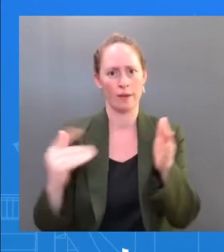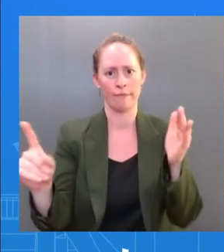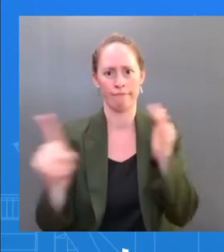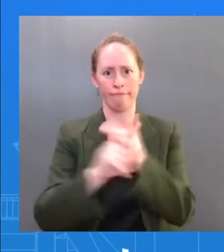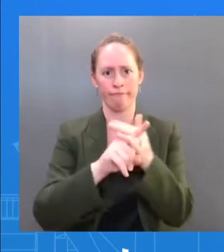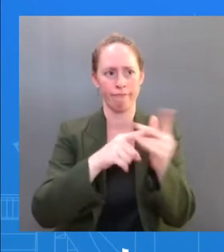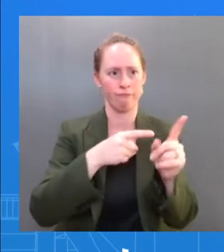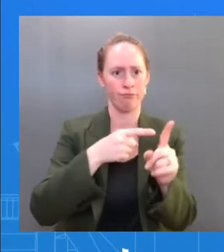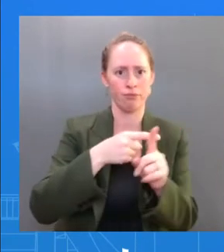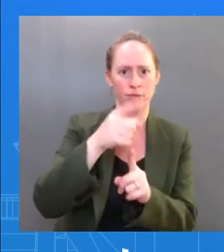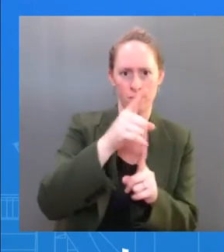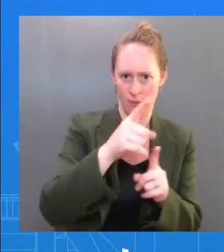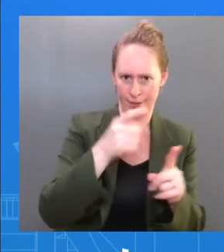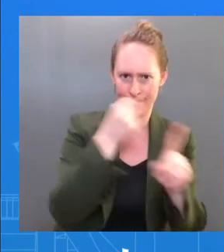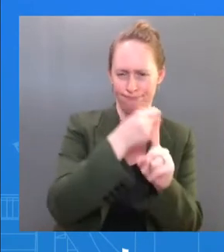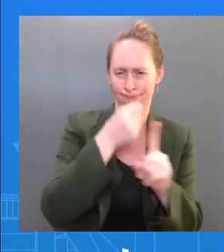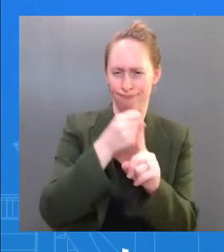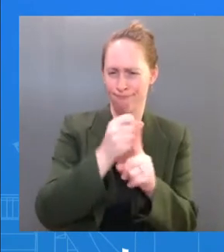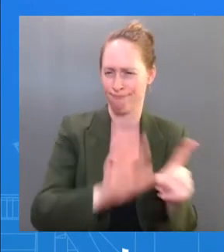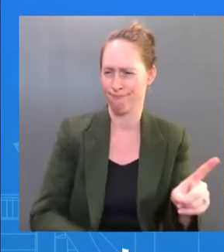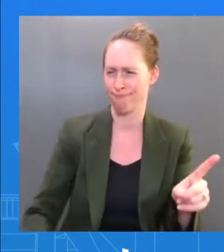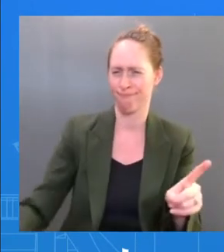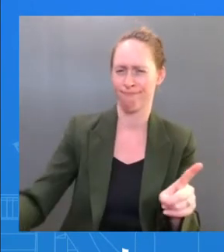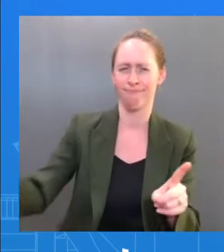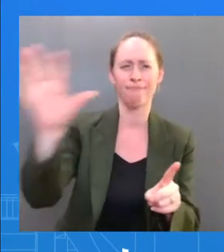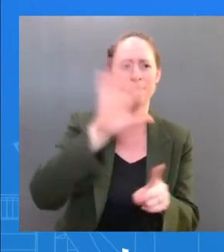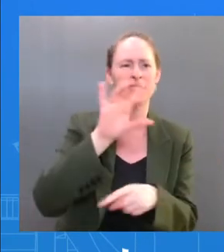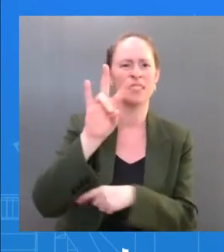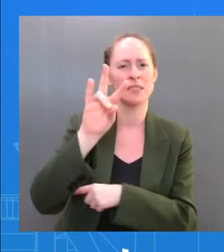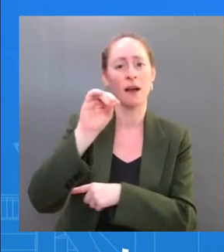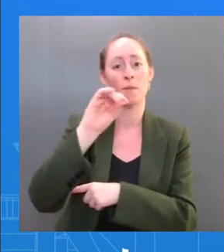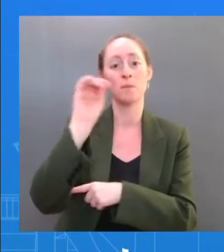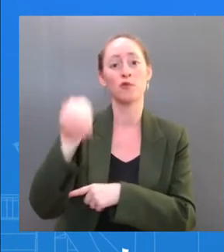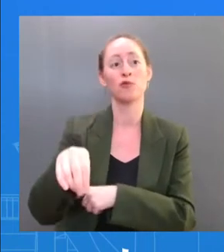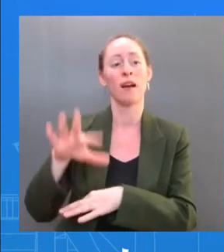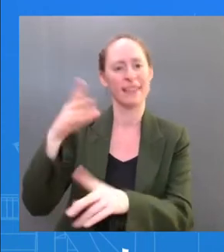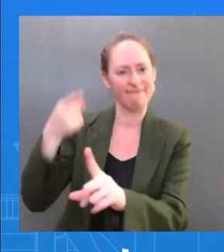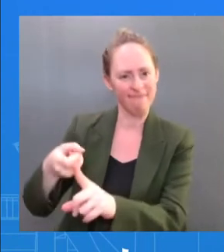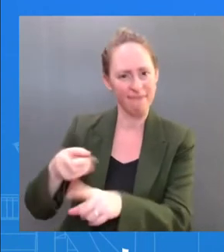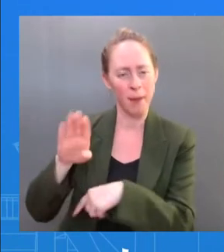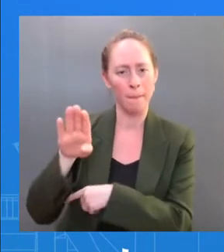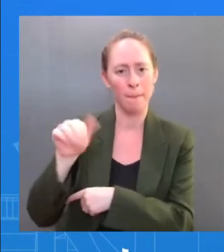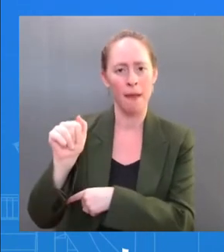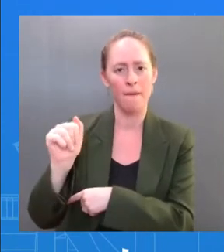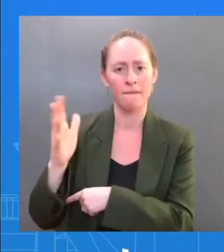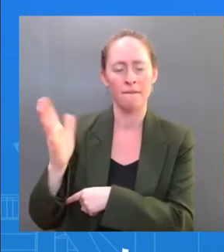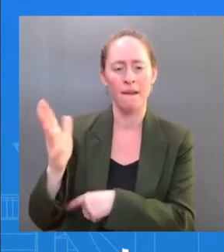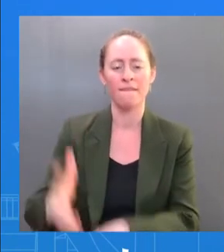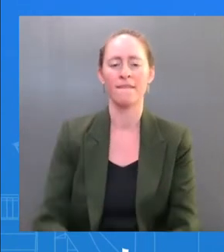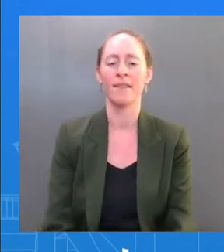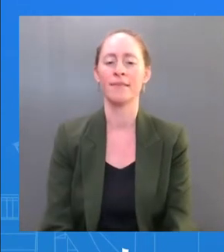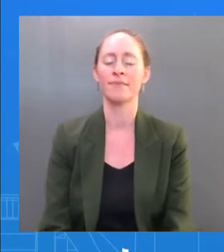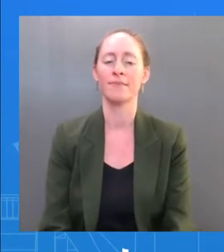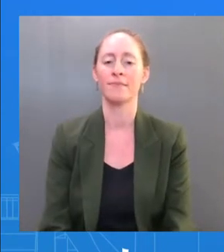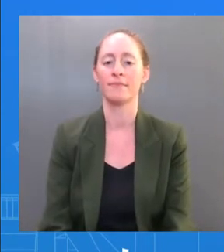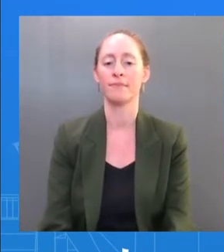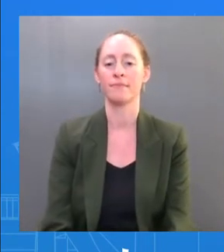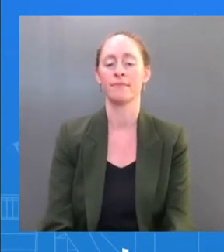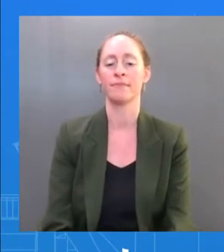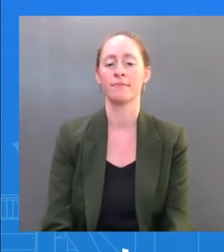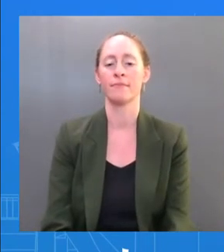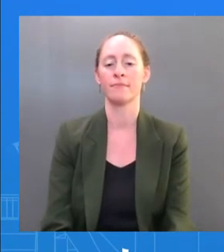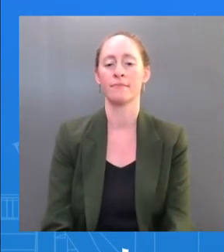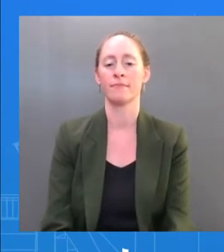if you are over 50, the way I am, the way many of you might be, if you are over the age of 50, and if you've not gotten a